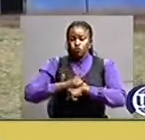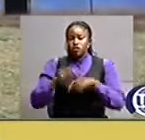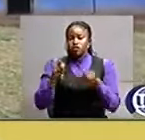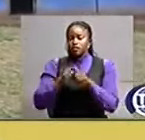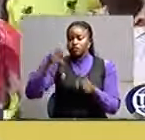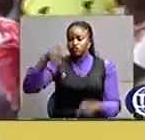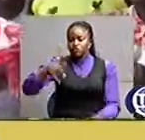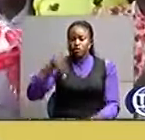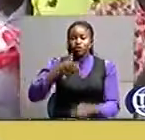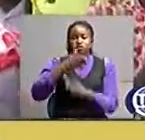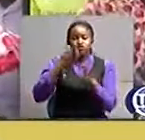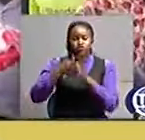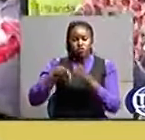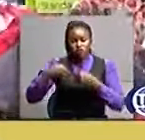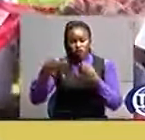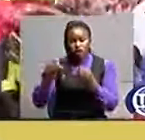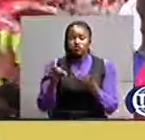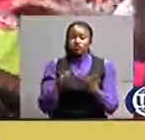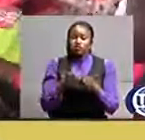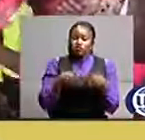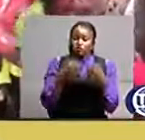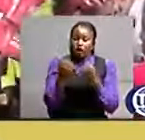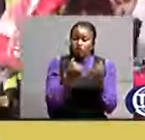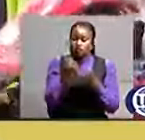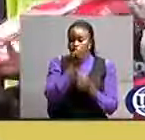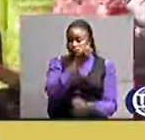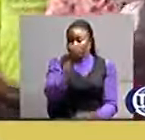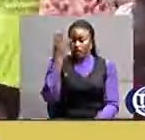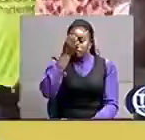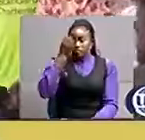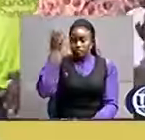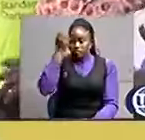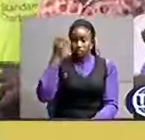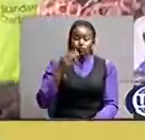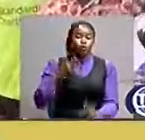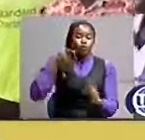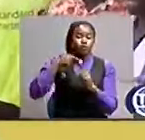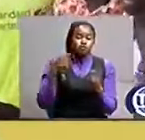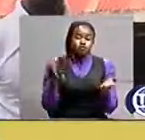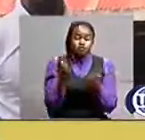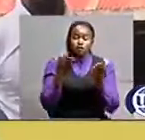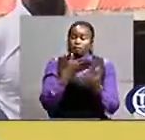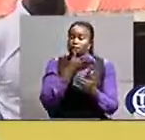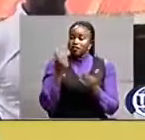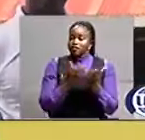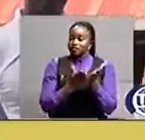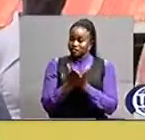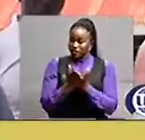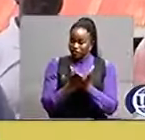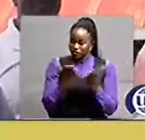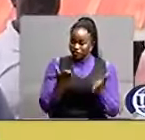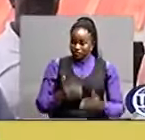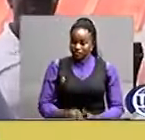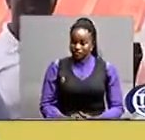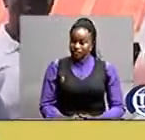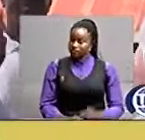facilities and donated an ambulance with the aim of promoting better service delivery in 2019